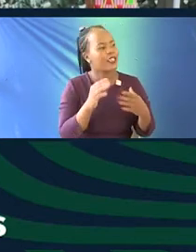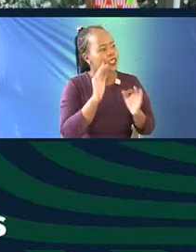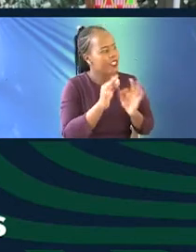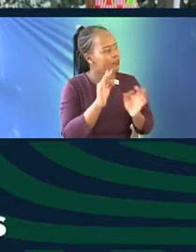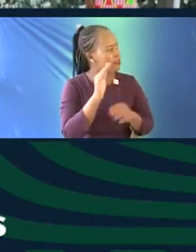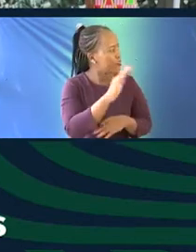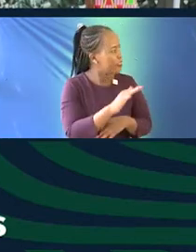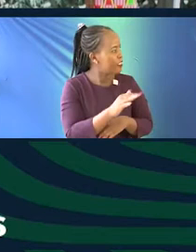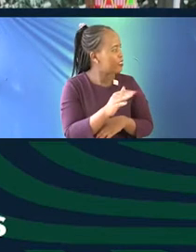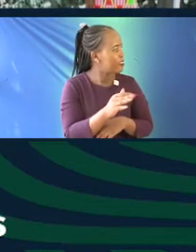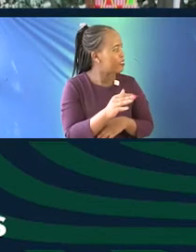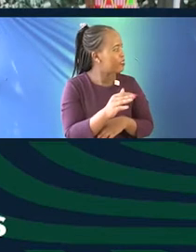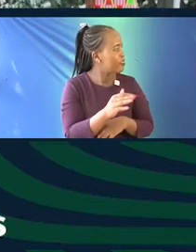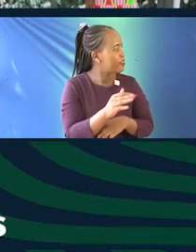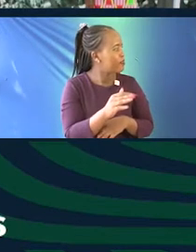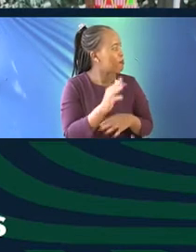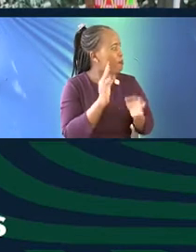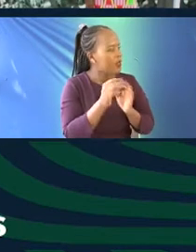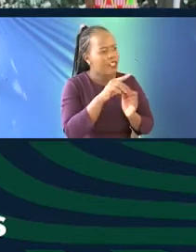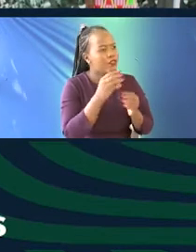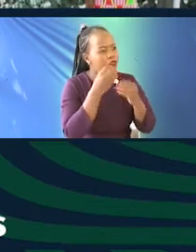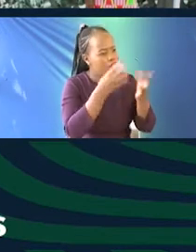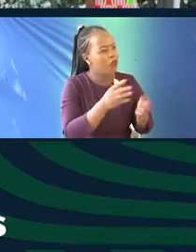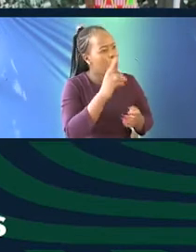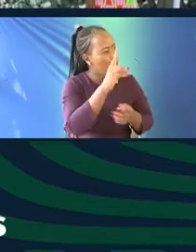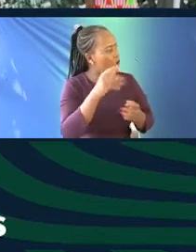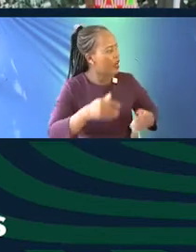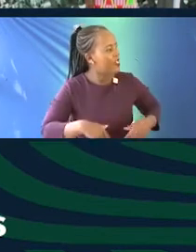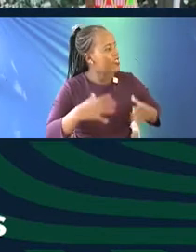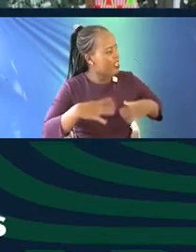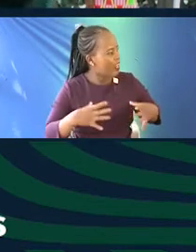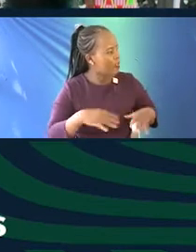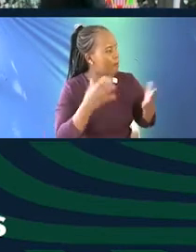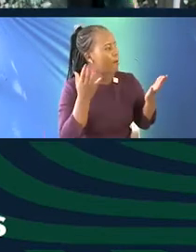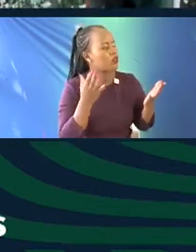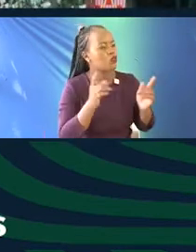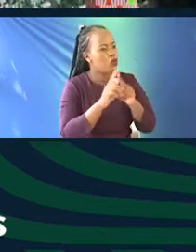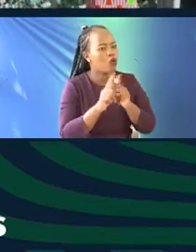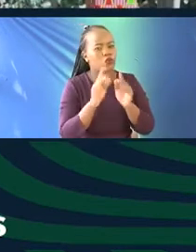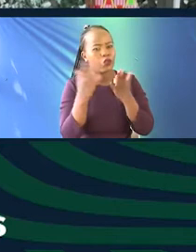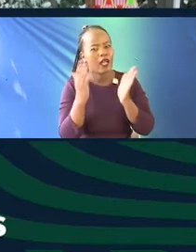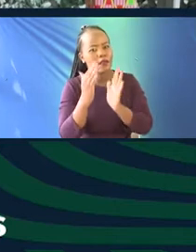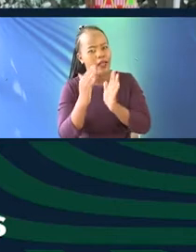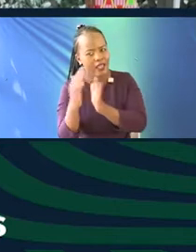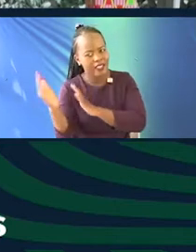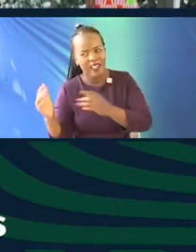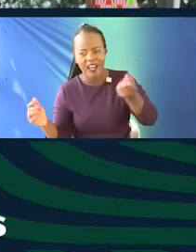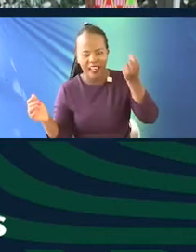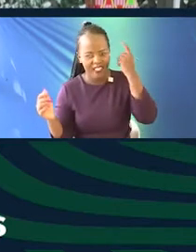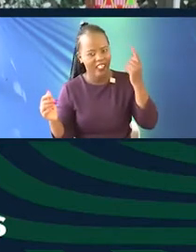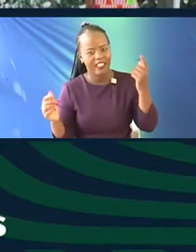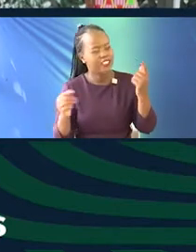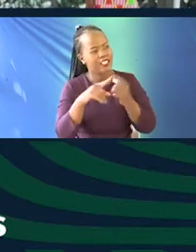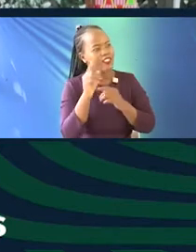young... Yes, if you could just look for one. If you tell a young man, the library, the archive, the understanding of that is a